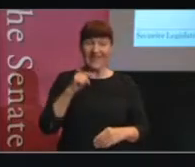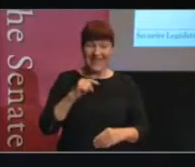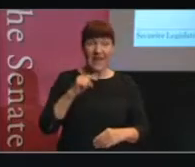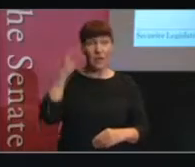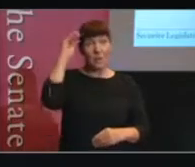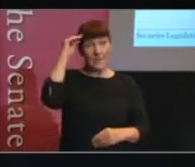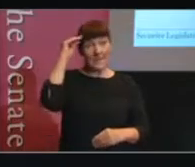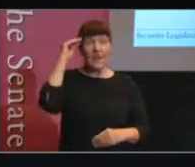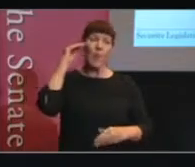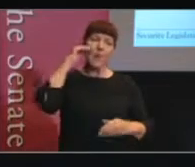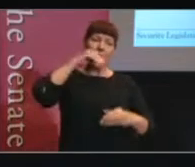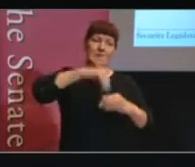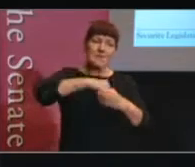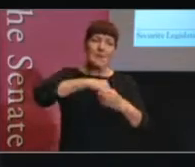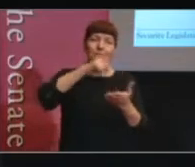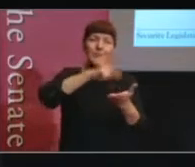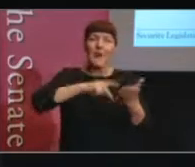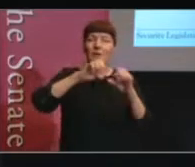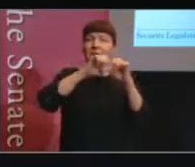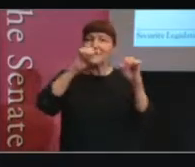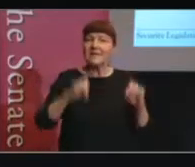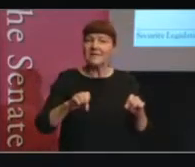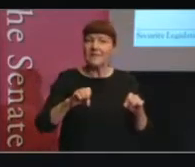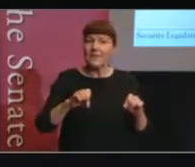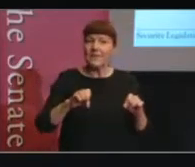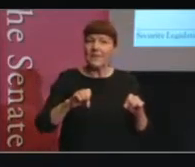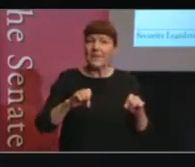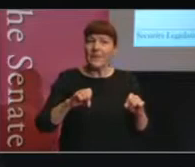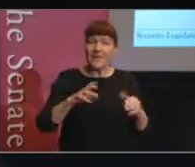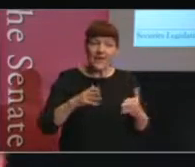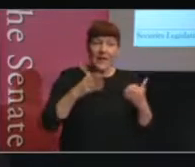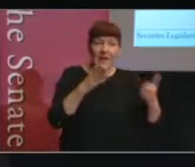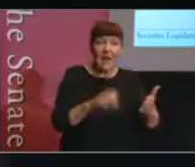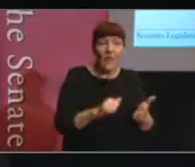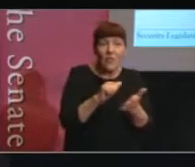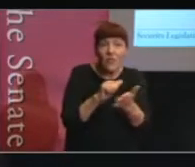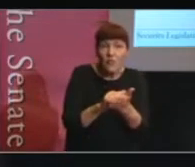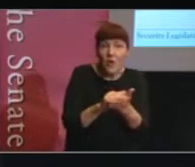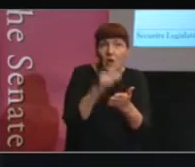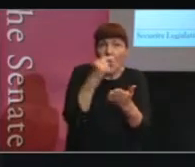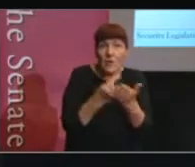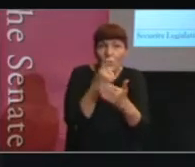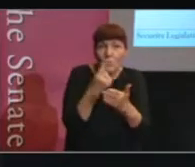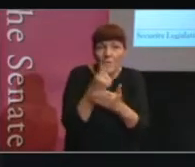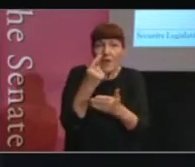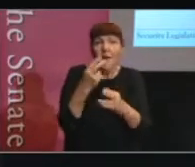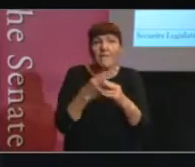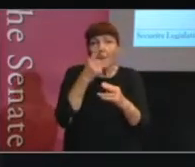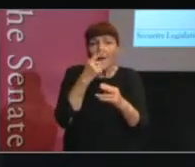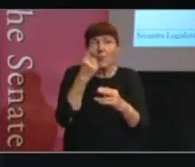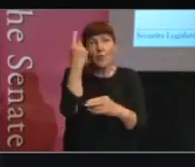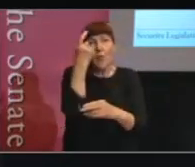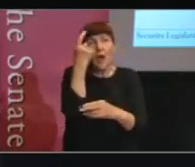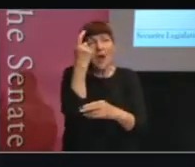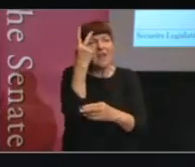of a system that enabled the right kind of opportunities for people to change their mind in a safe space.